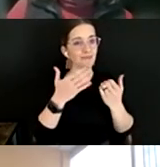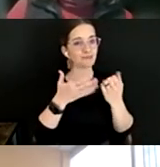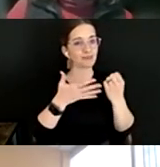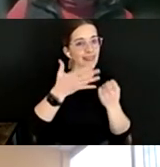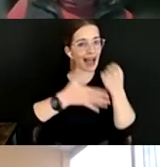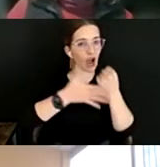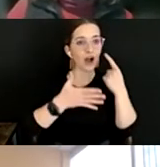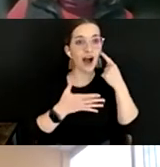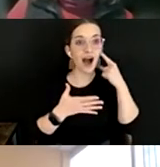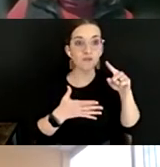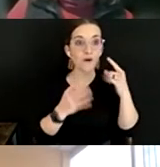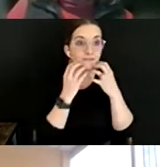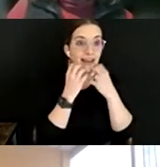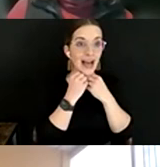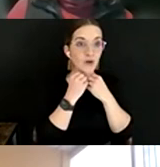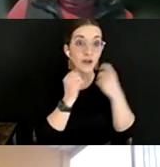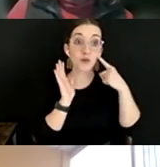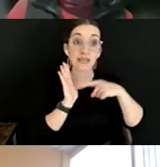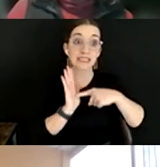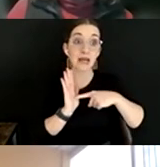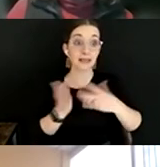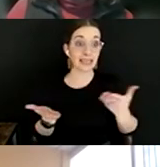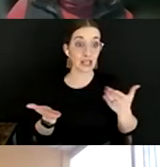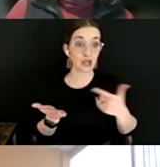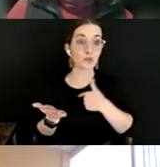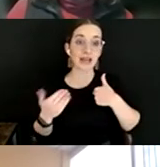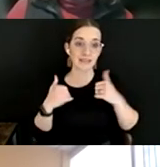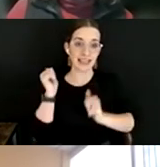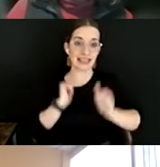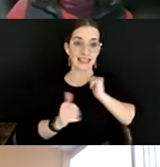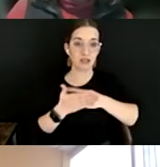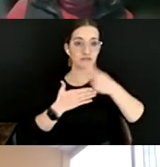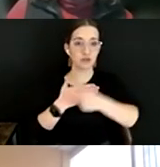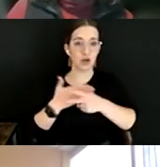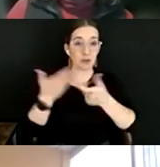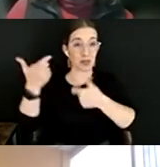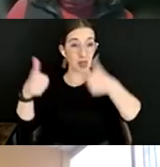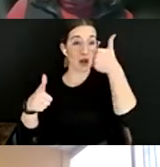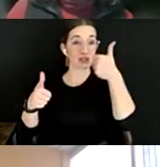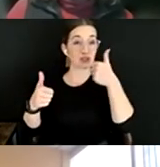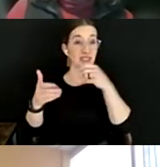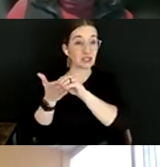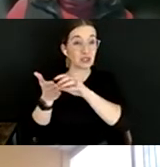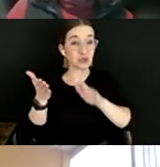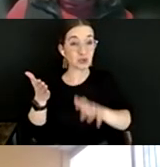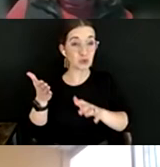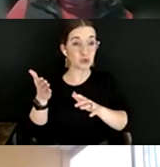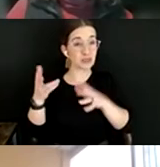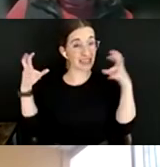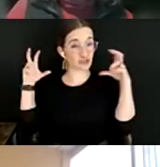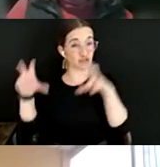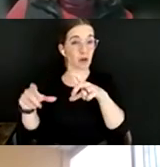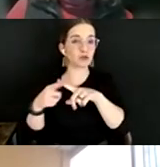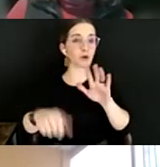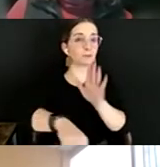here, you know, we have a theater program that its largest student enrollment and most of its investment goes into the musical theater